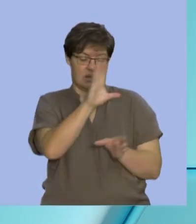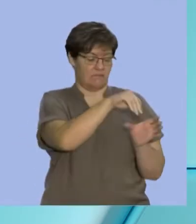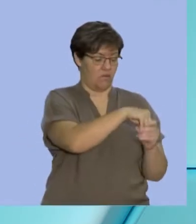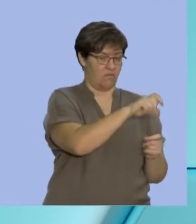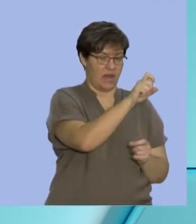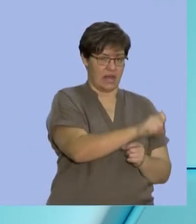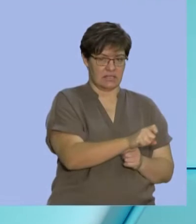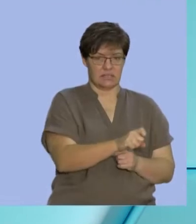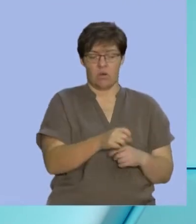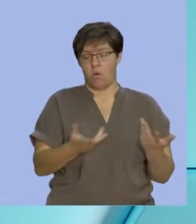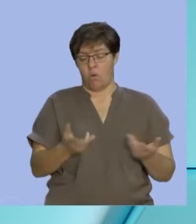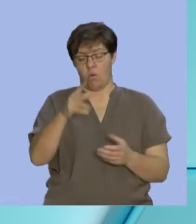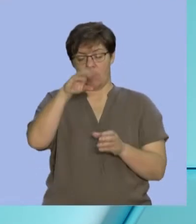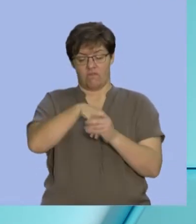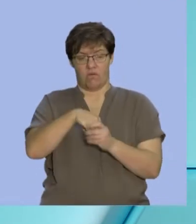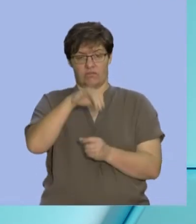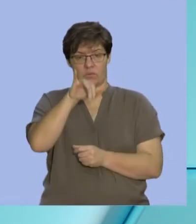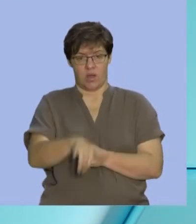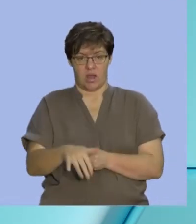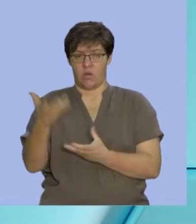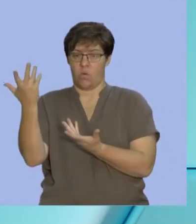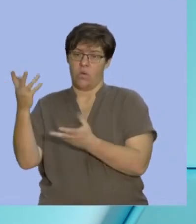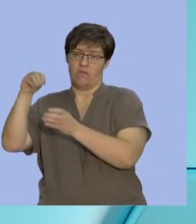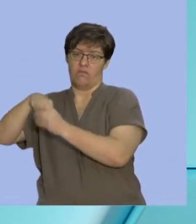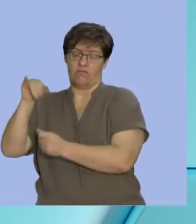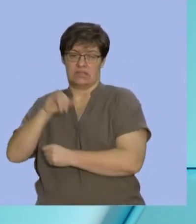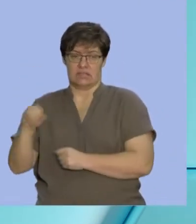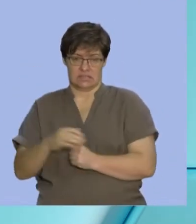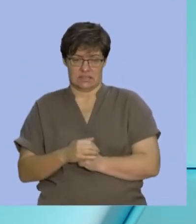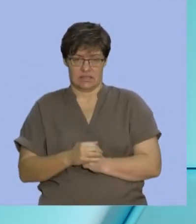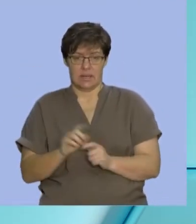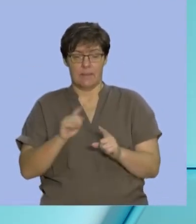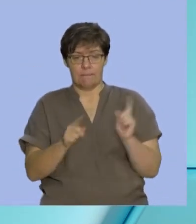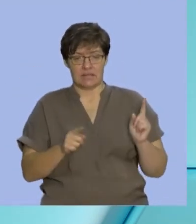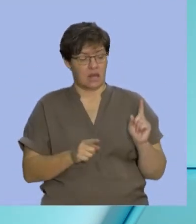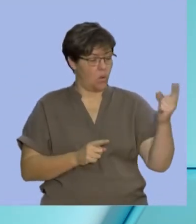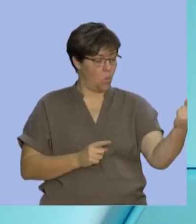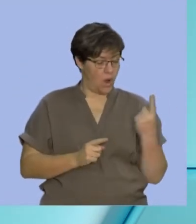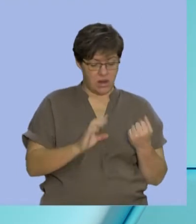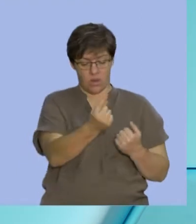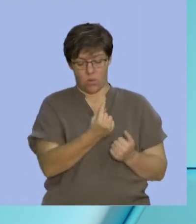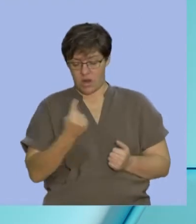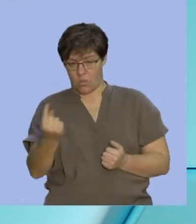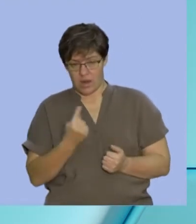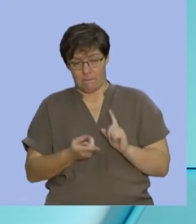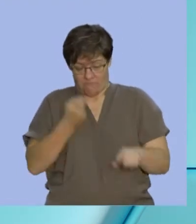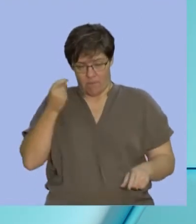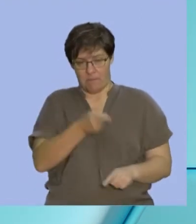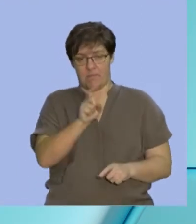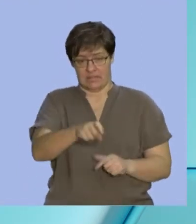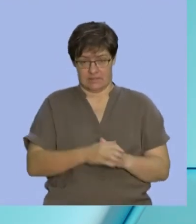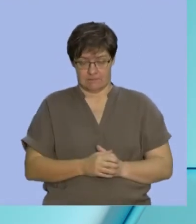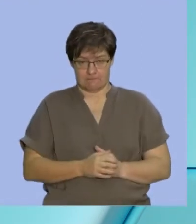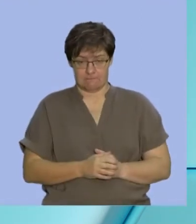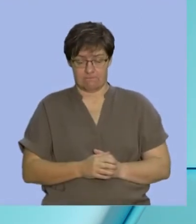Y or in Z. We're only worried about that they must at least come from one of those sets. If we were going to